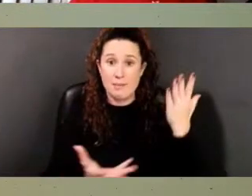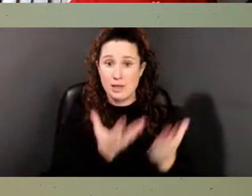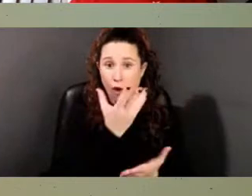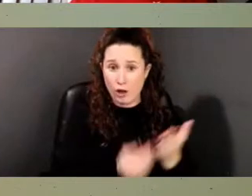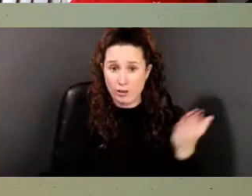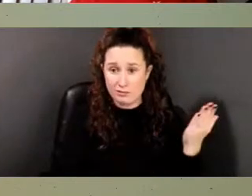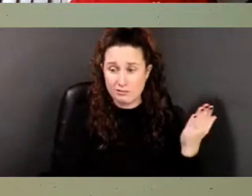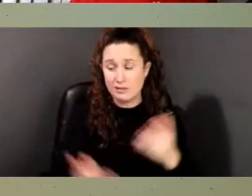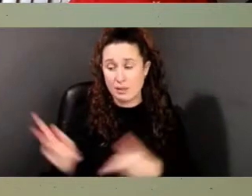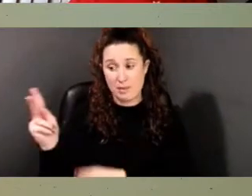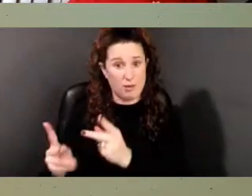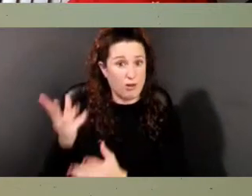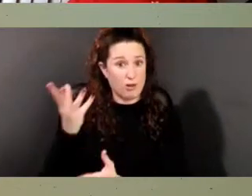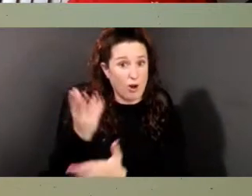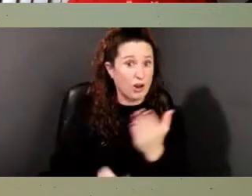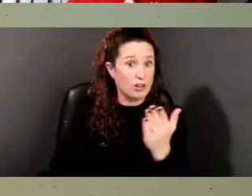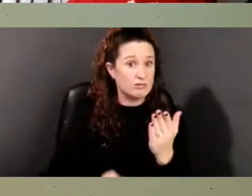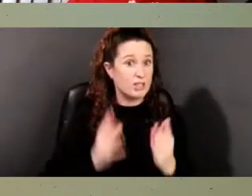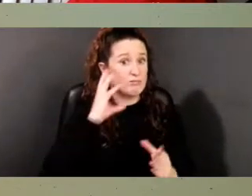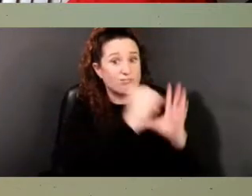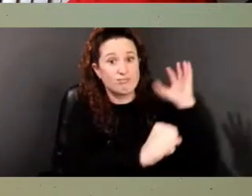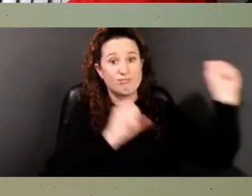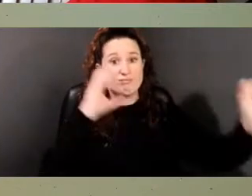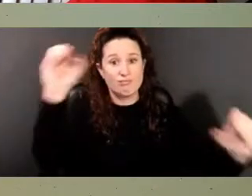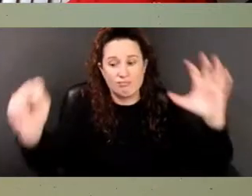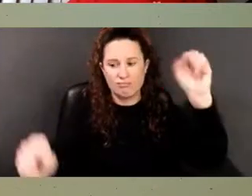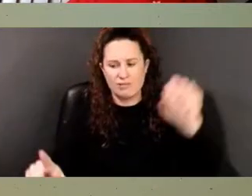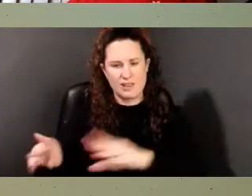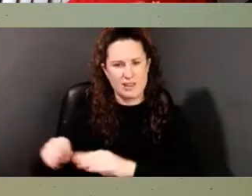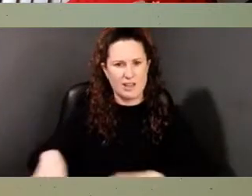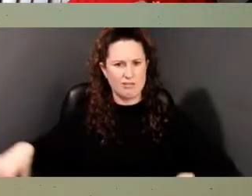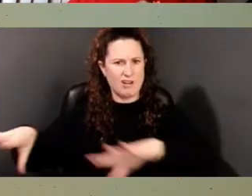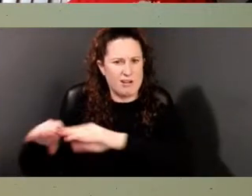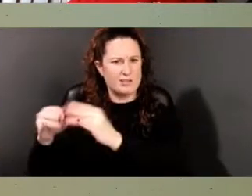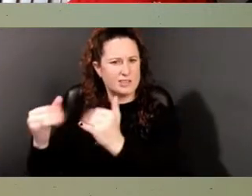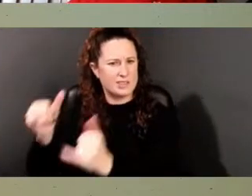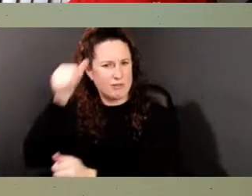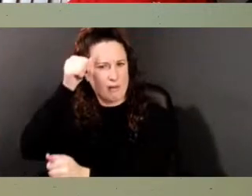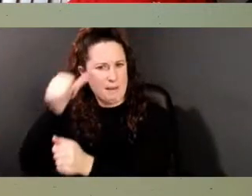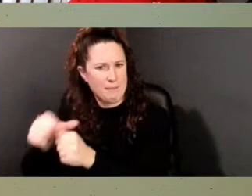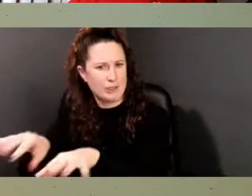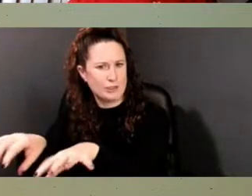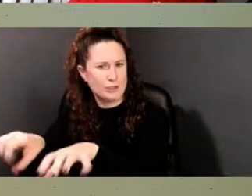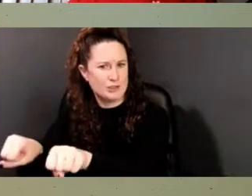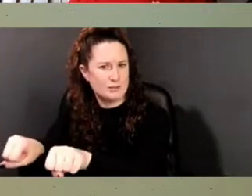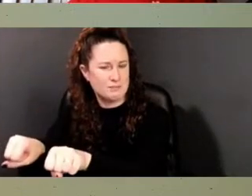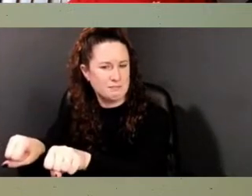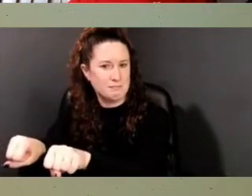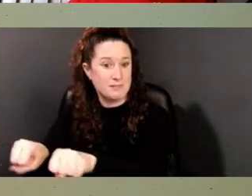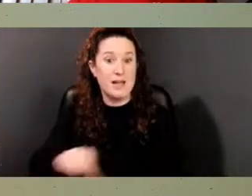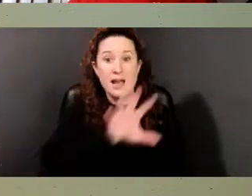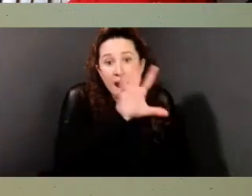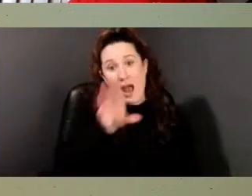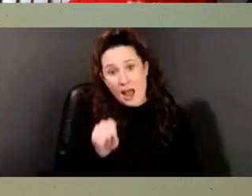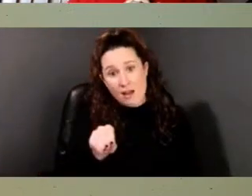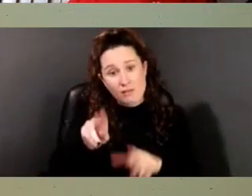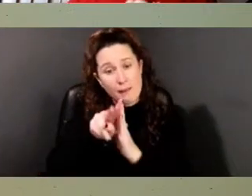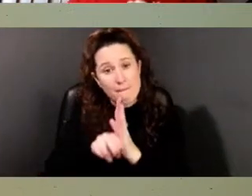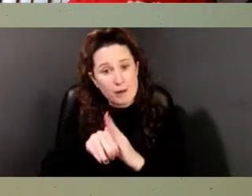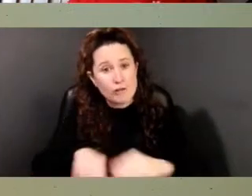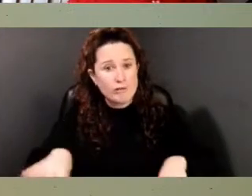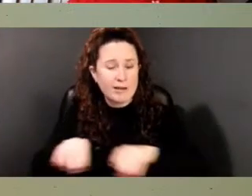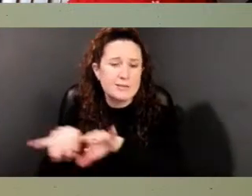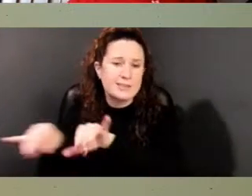remembers that. Right? The death material culture matters. African burial grounds, like any other cemetery,